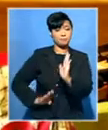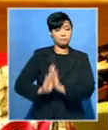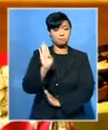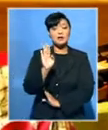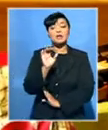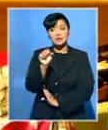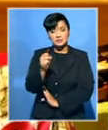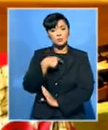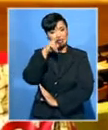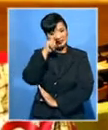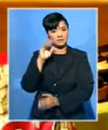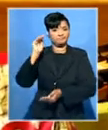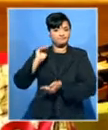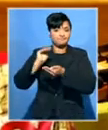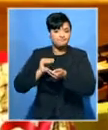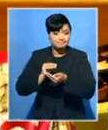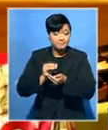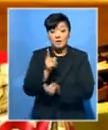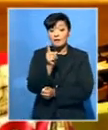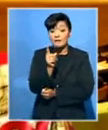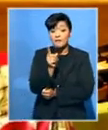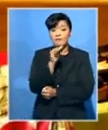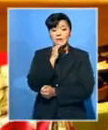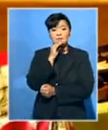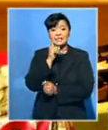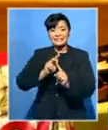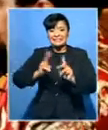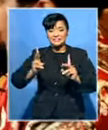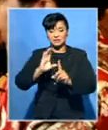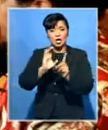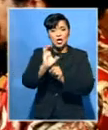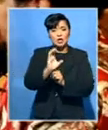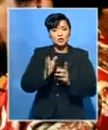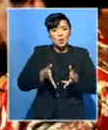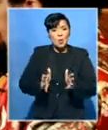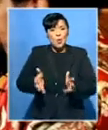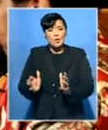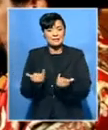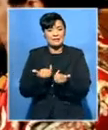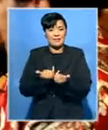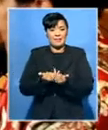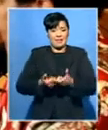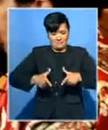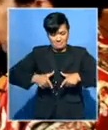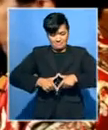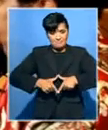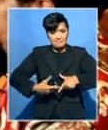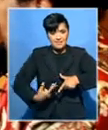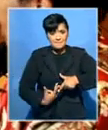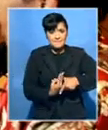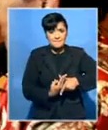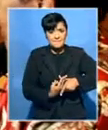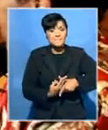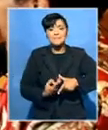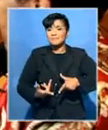it reduced. And also harmful practices, like female genital